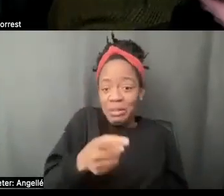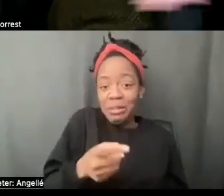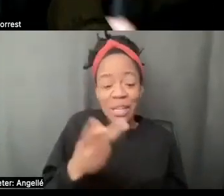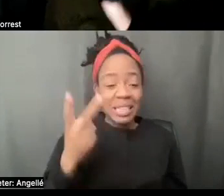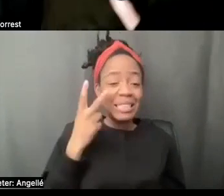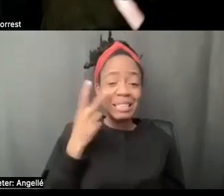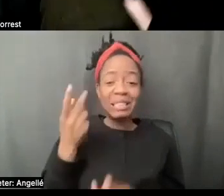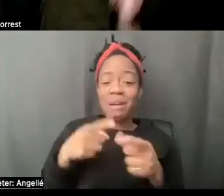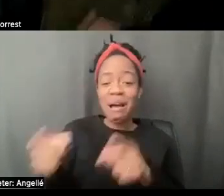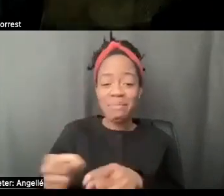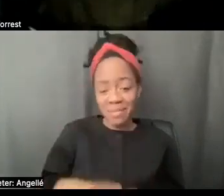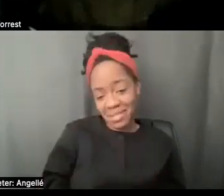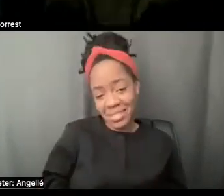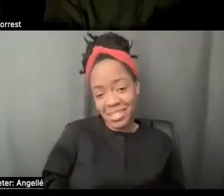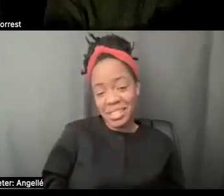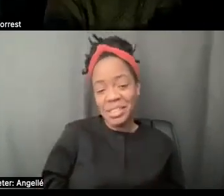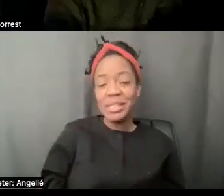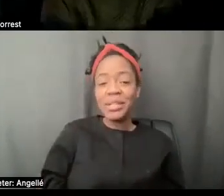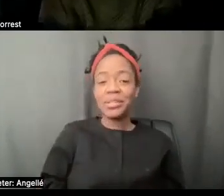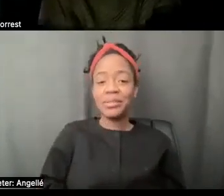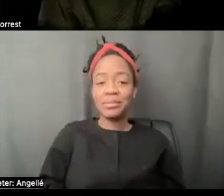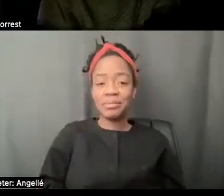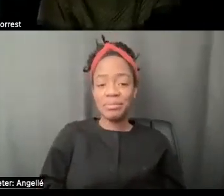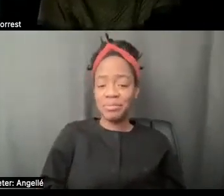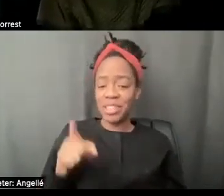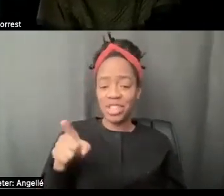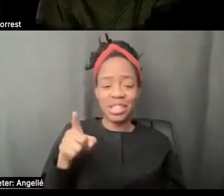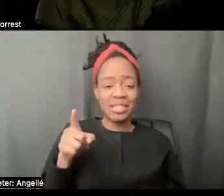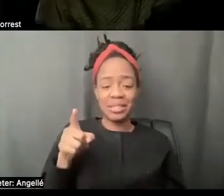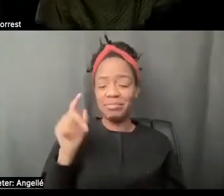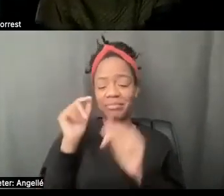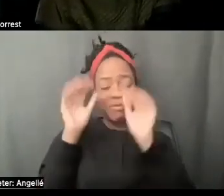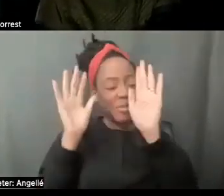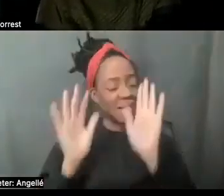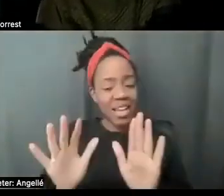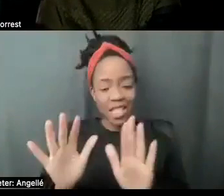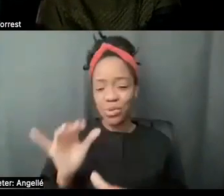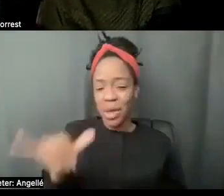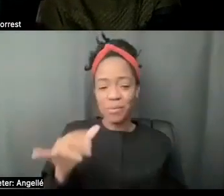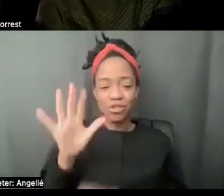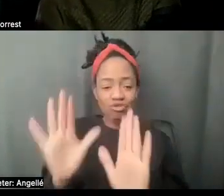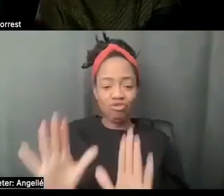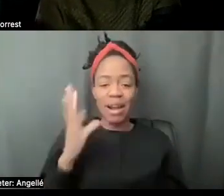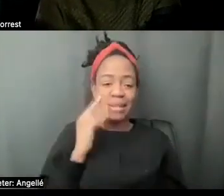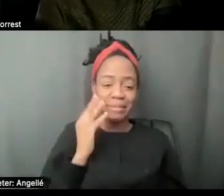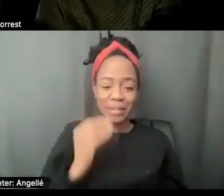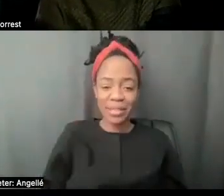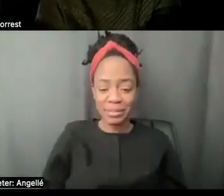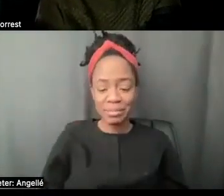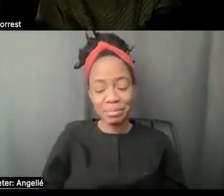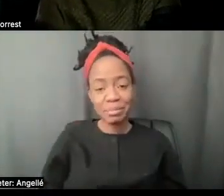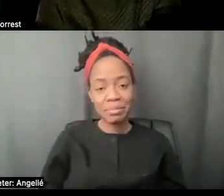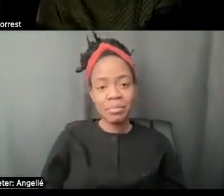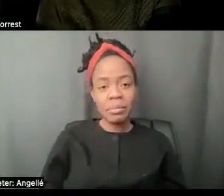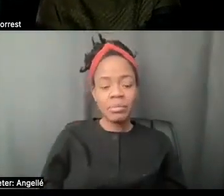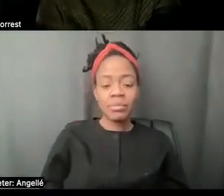where this goes. And, and she's fantastic. So what a great experience. Well, I wanted to, I